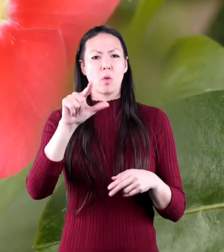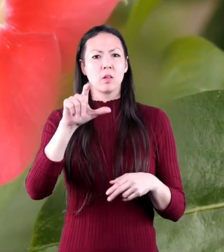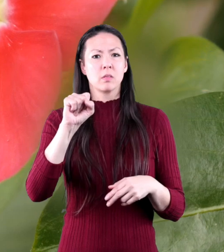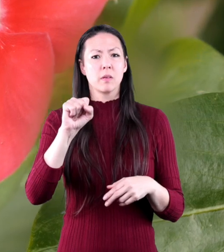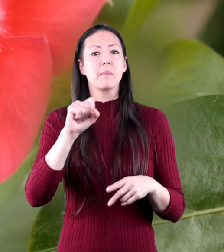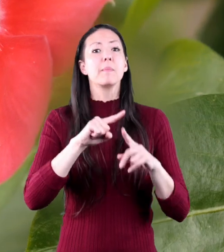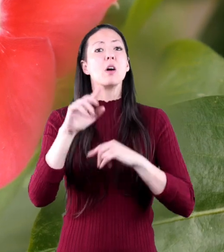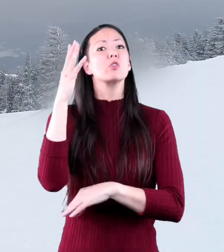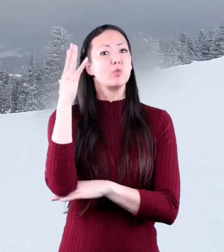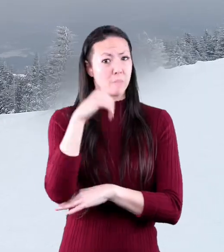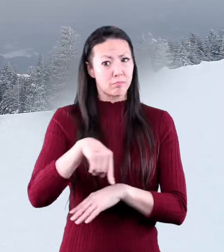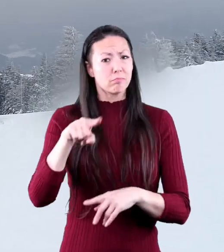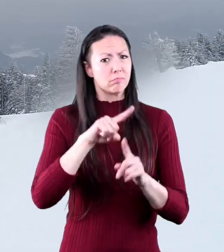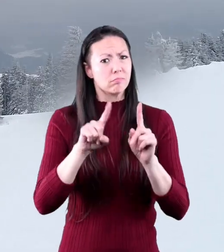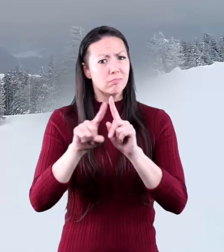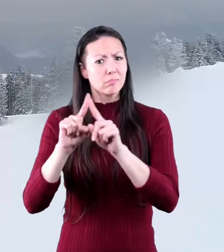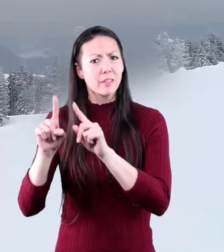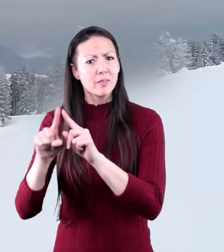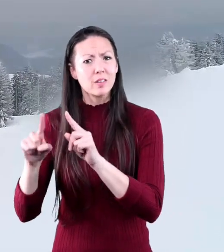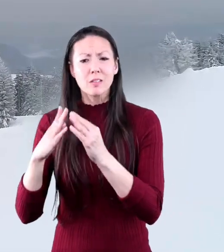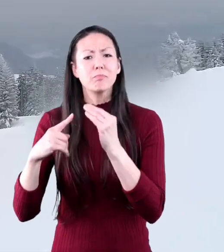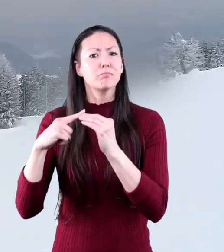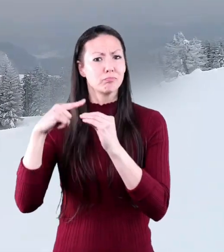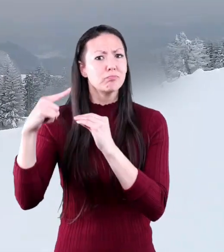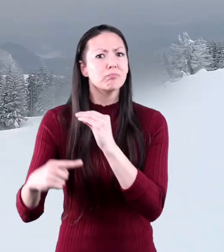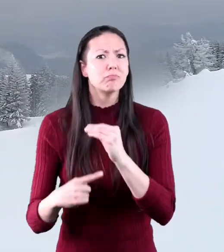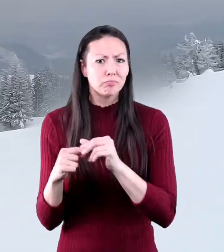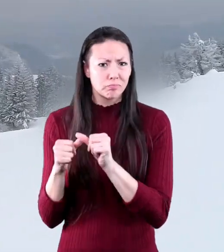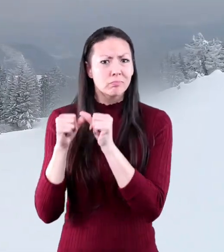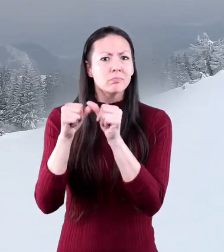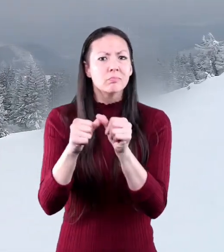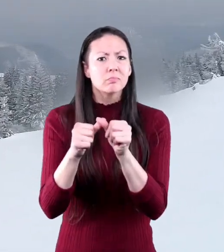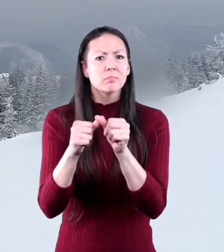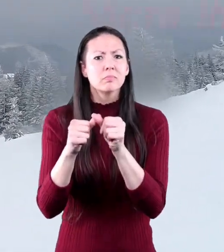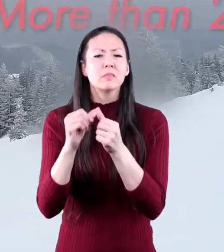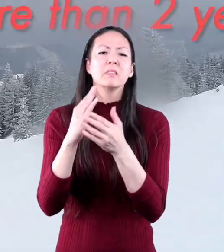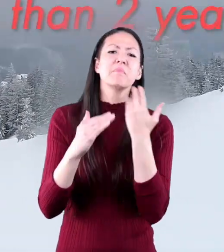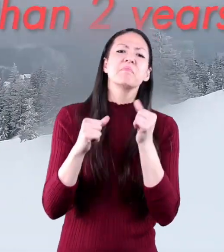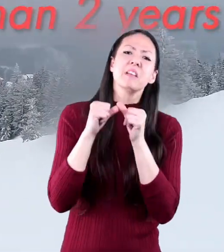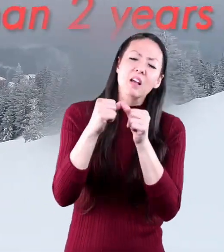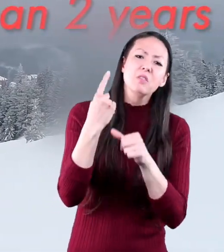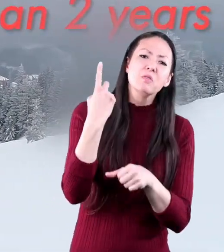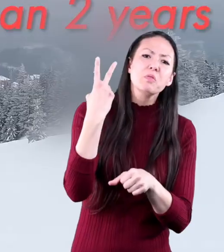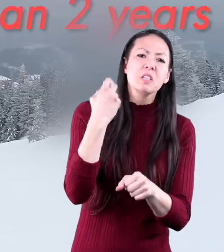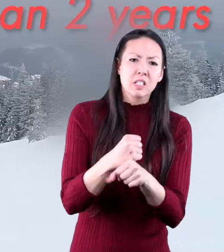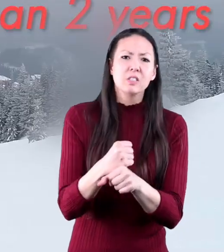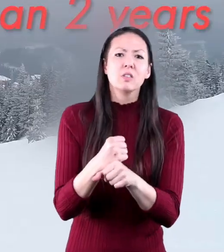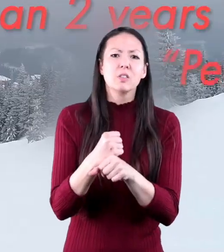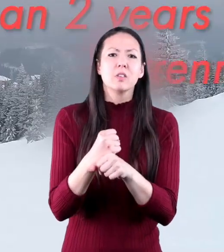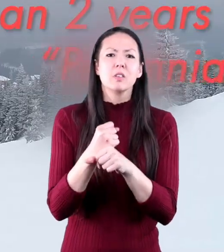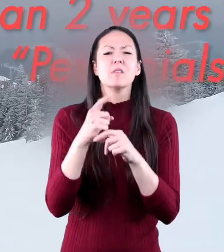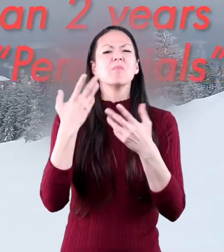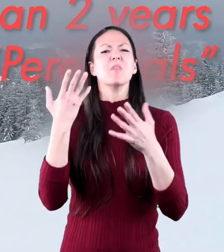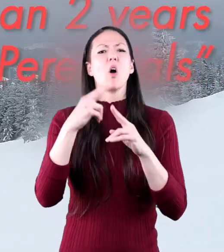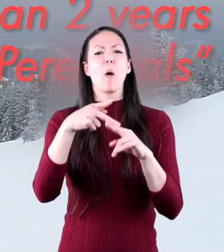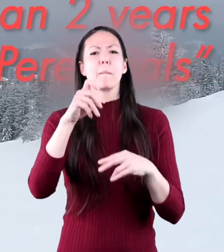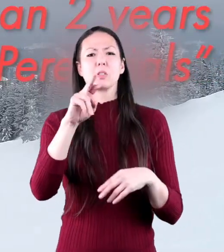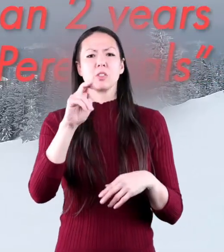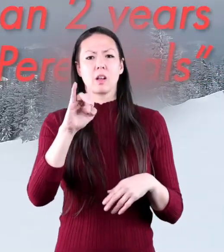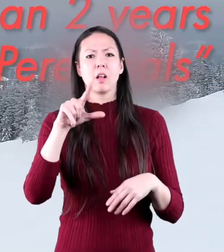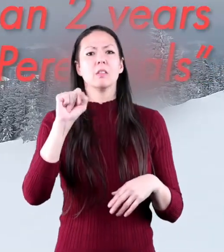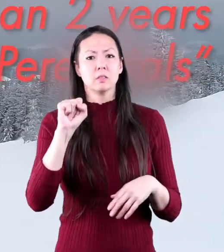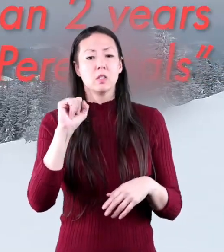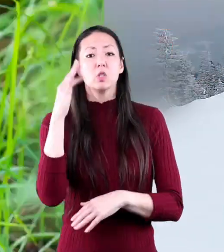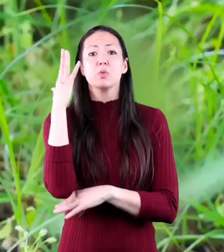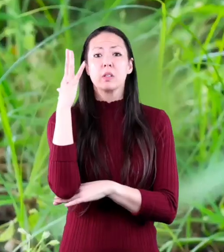called annuals. But trees are different. They live all year round, last for more than two years, and are referred to as